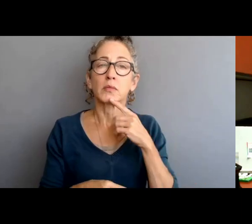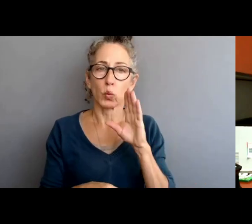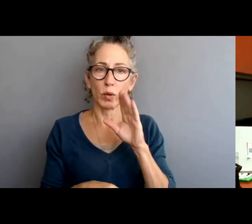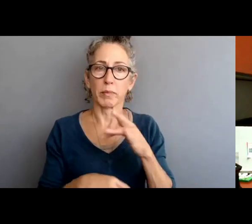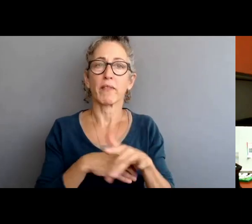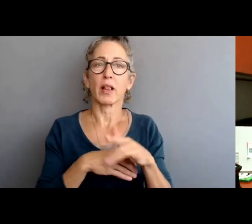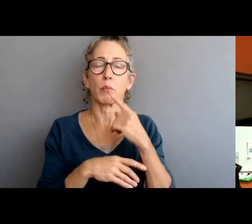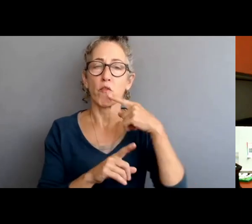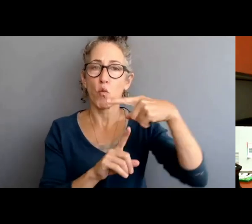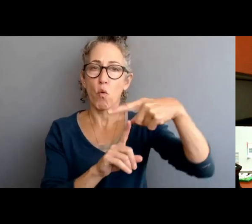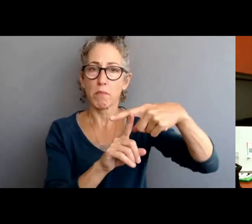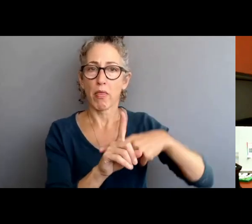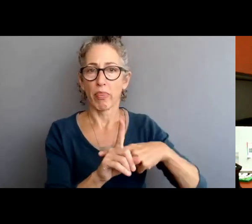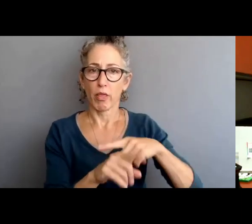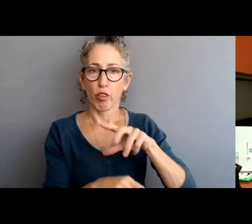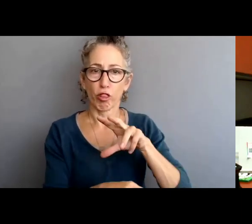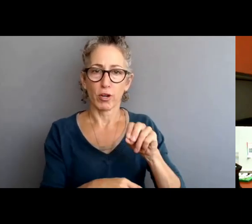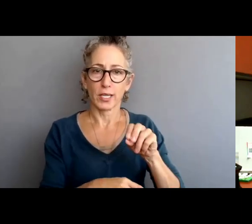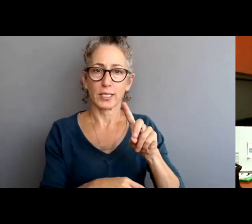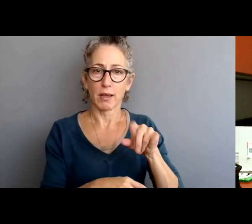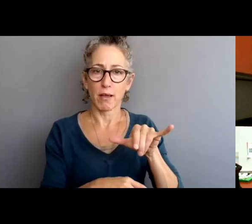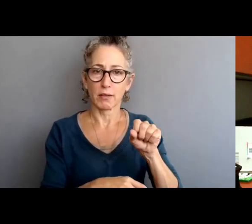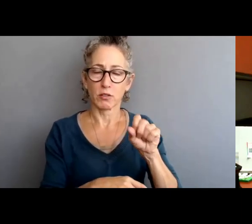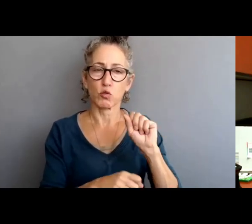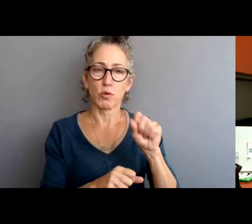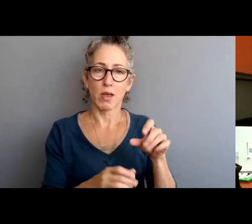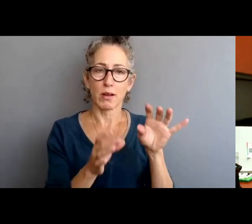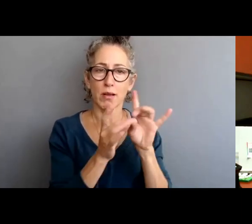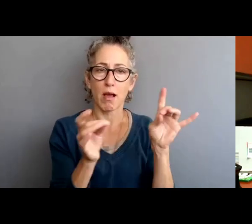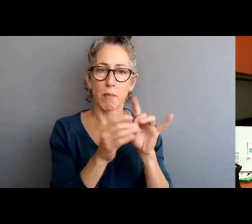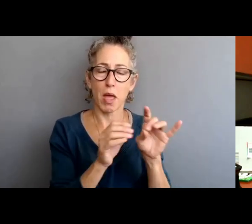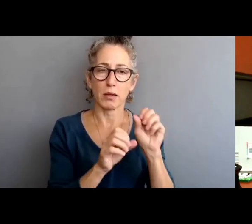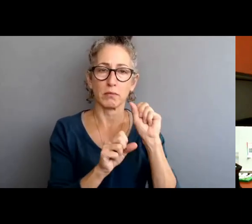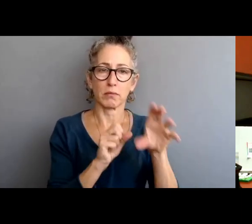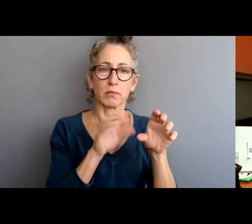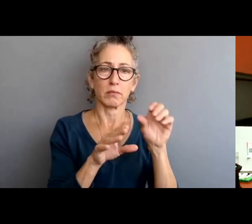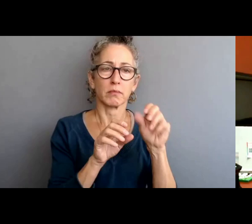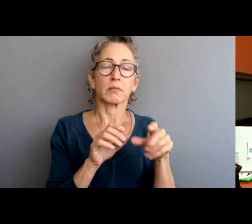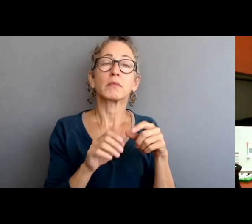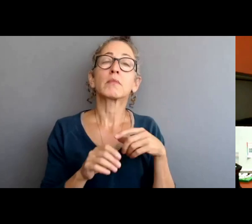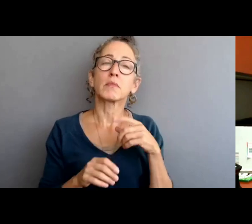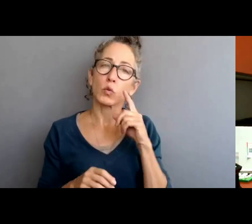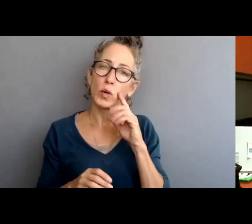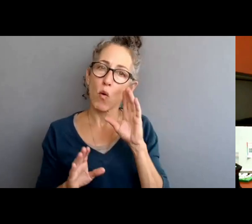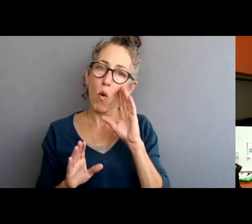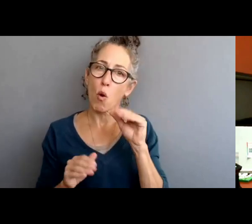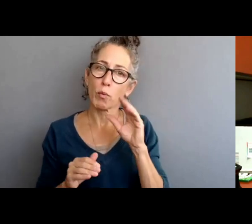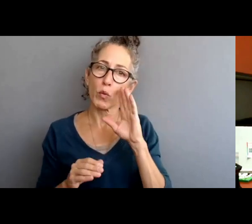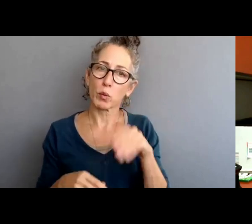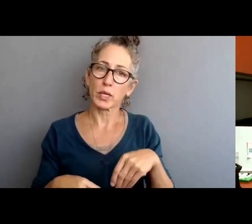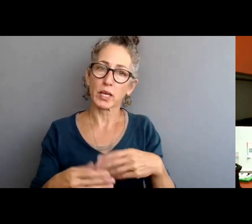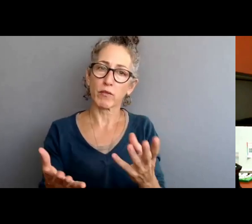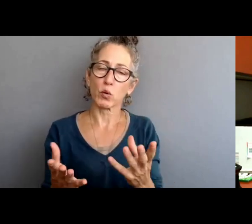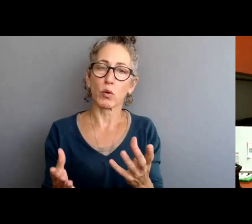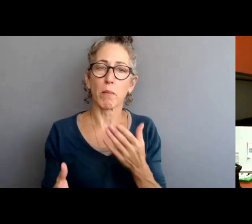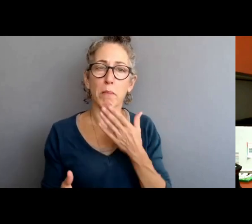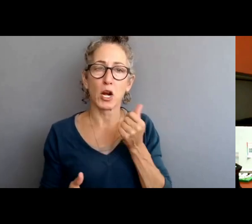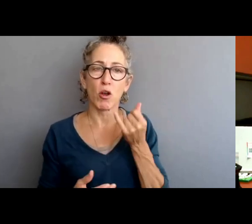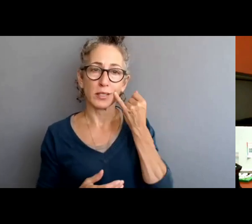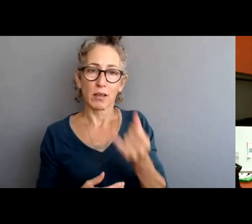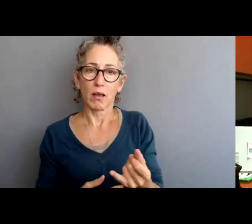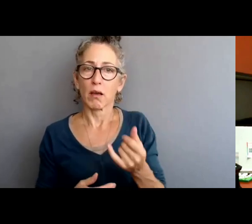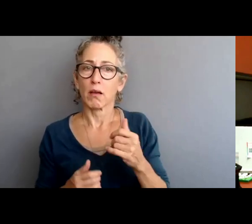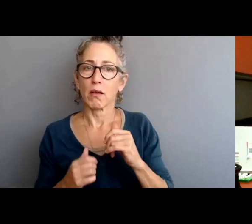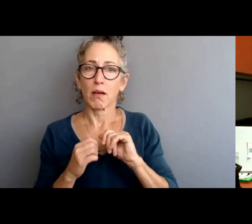period. We are hoping that tonight's webinar will provide you some context for how to participate